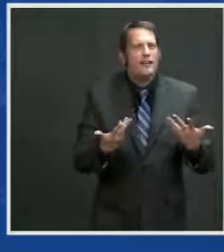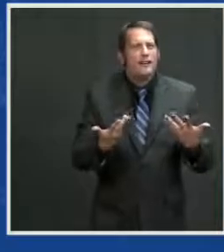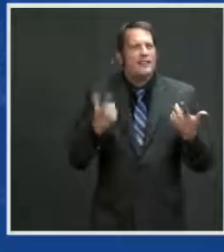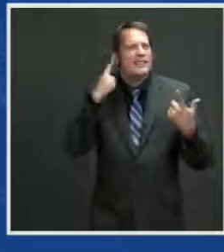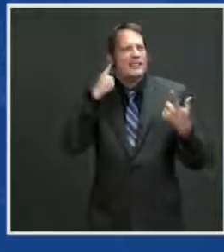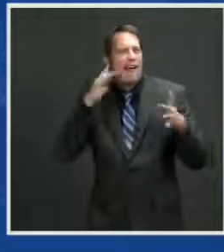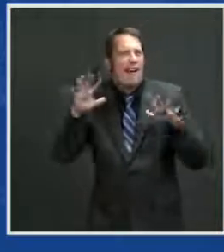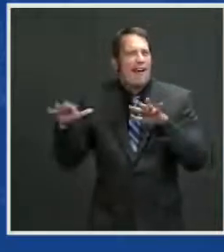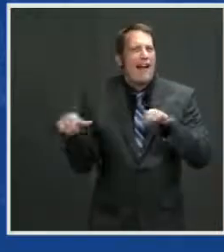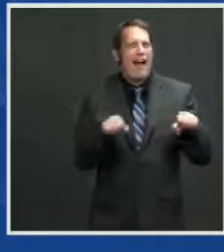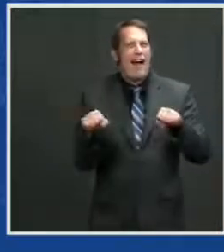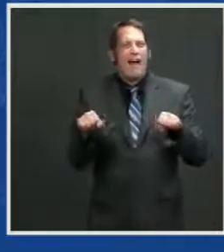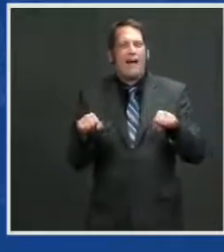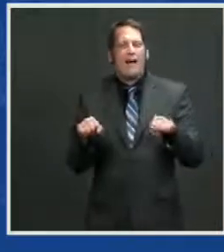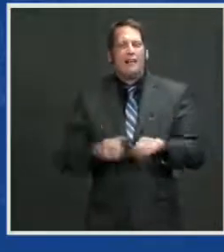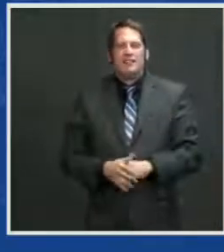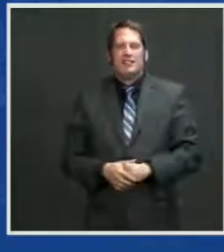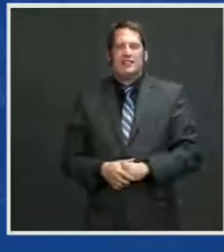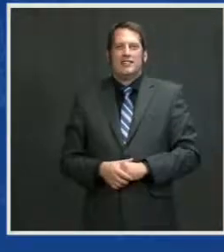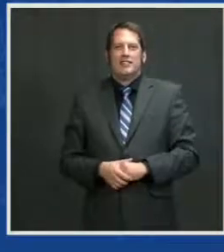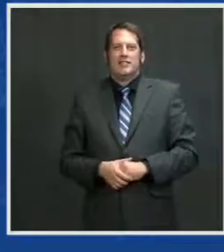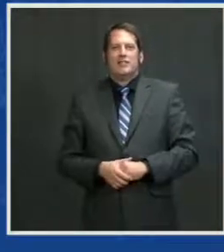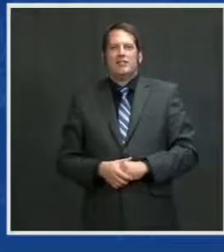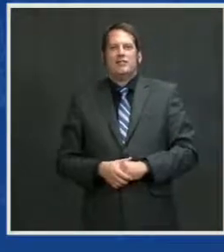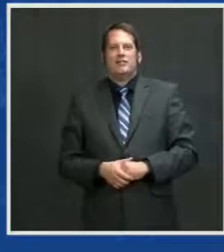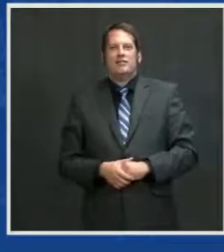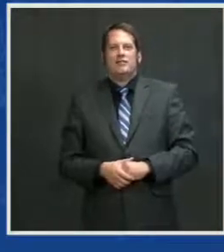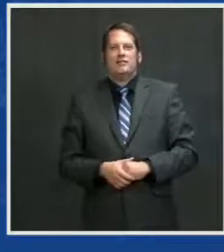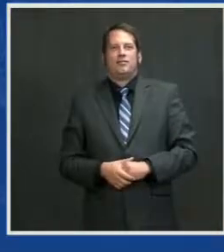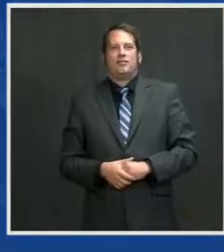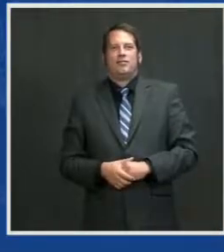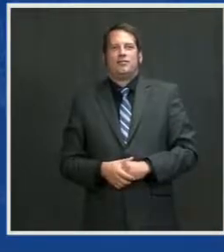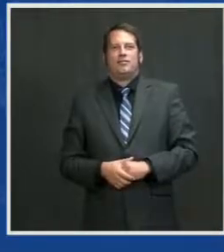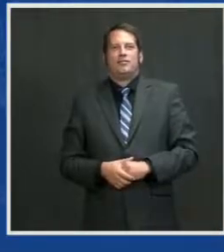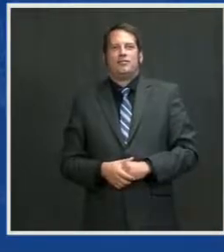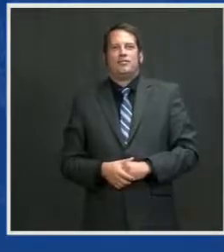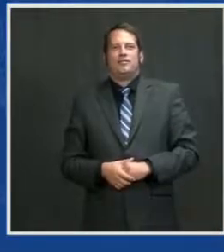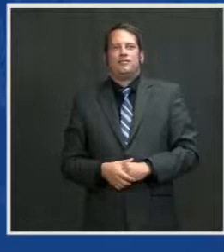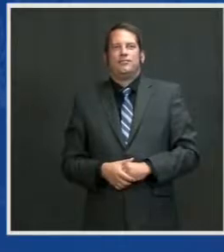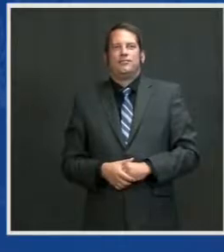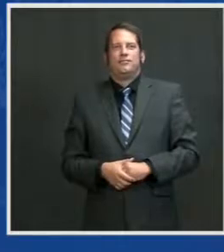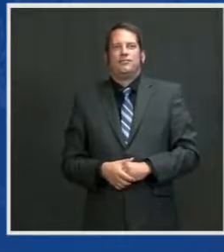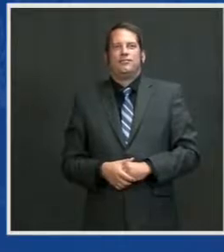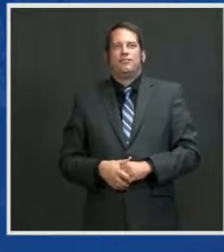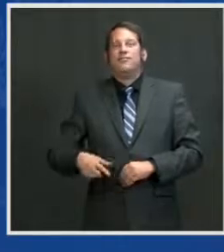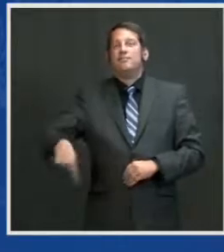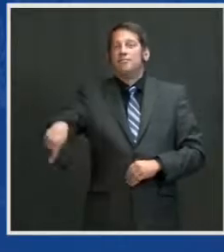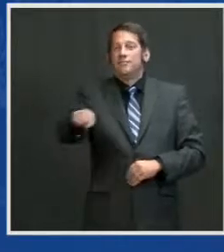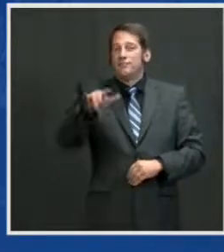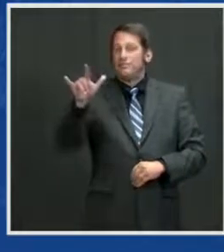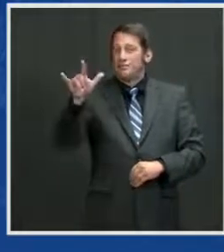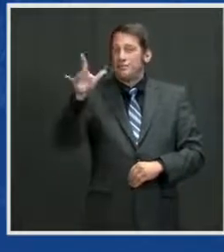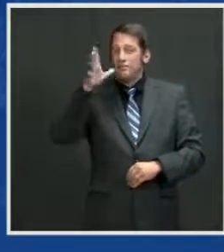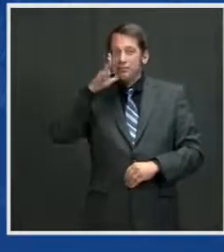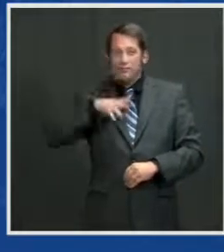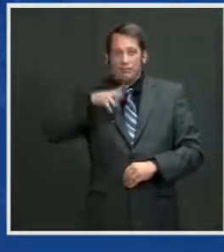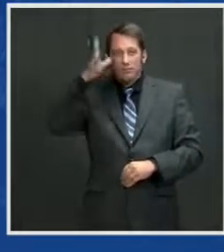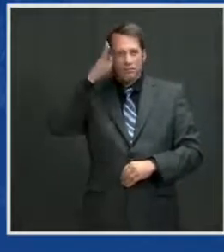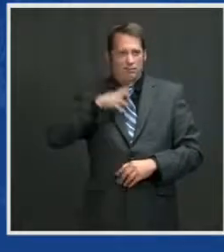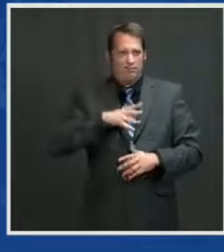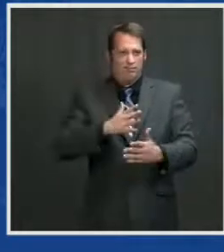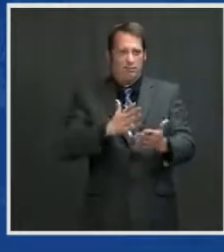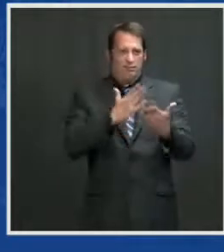To all you Airmen and Soldiers, we want to say thank you. We owe you. We're so damn proud of you.